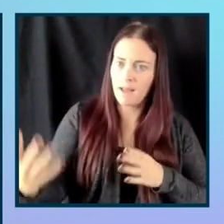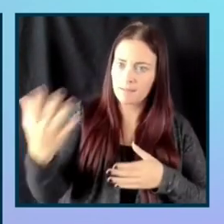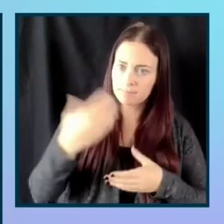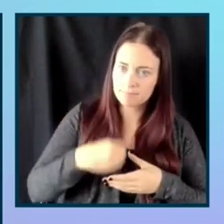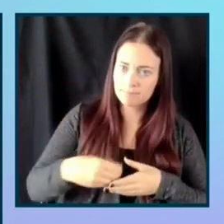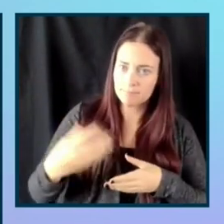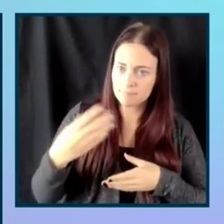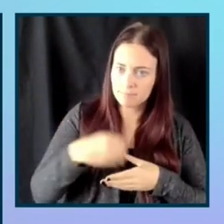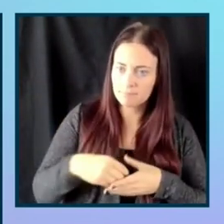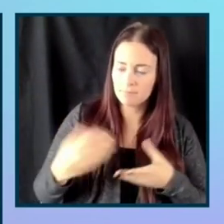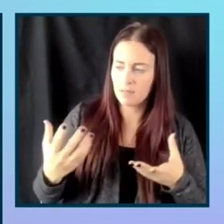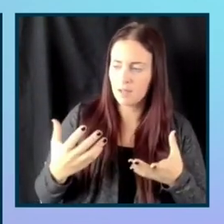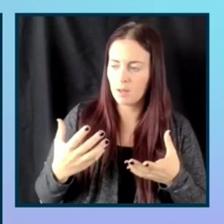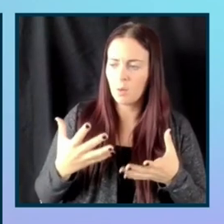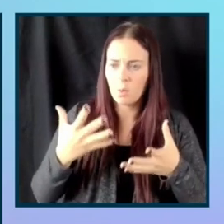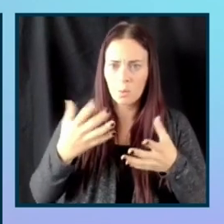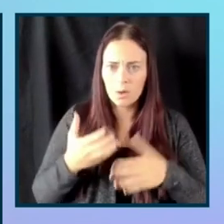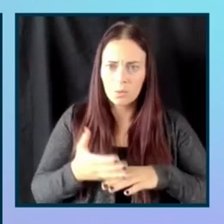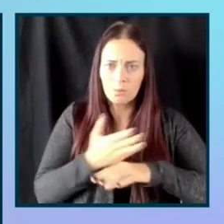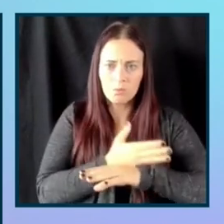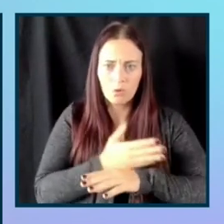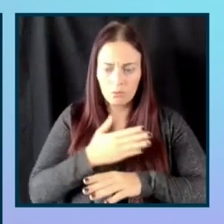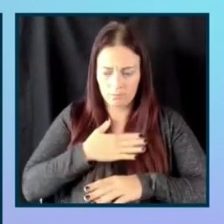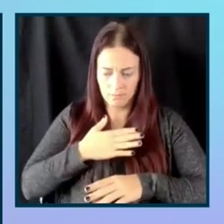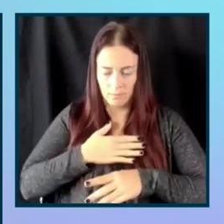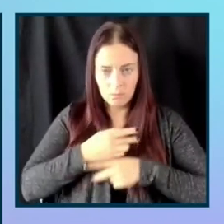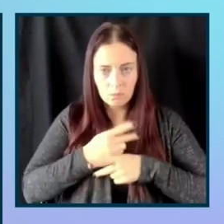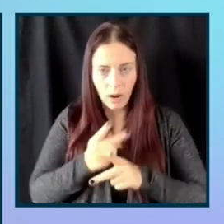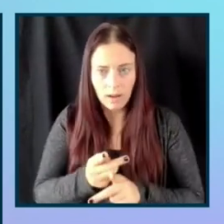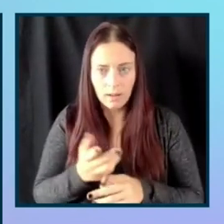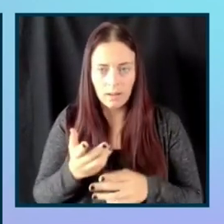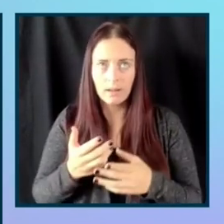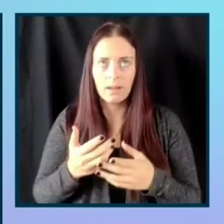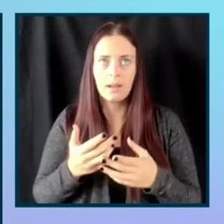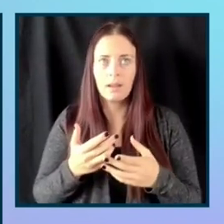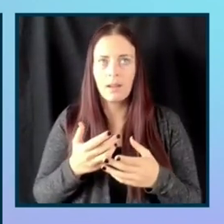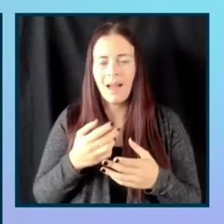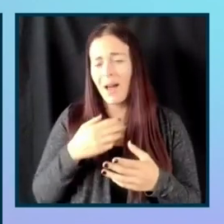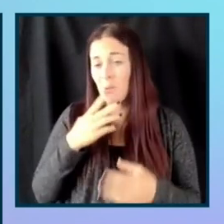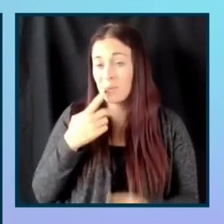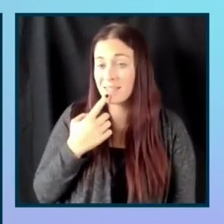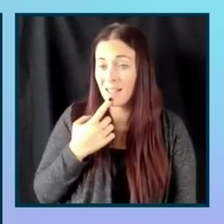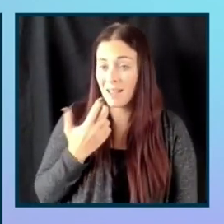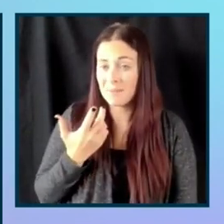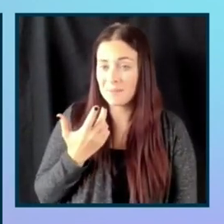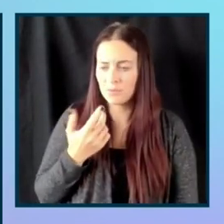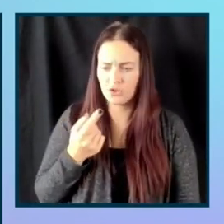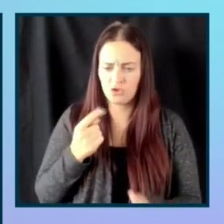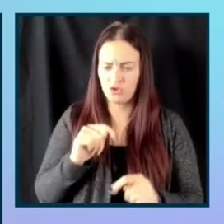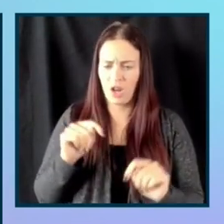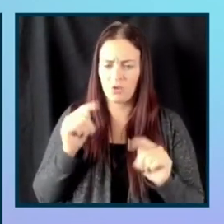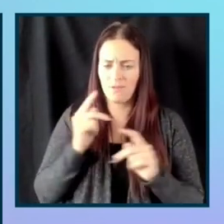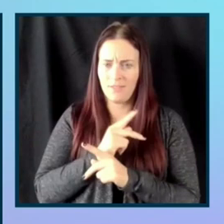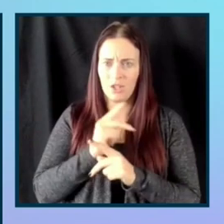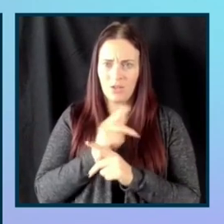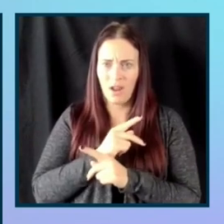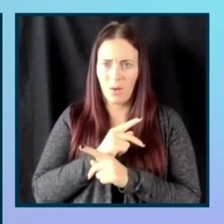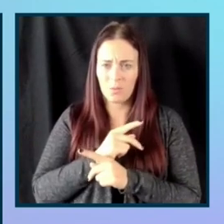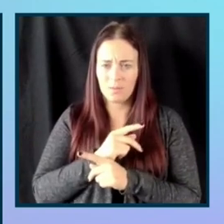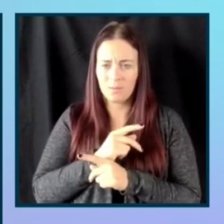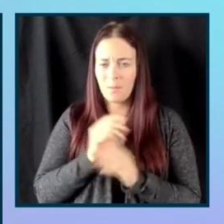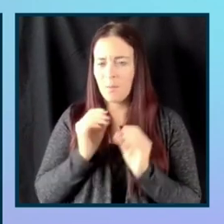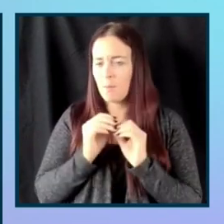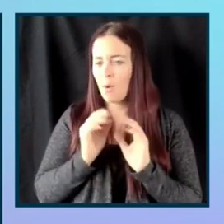the product that you are responsible for. So I would say, figure out what is that small wins that